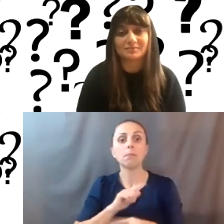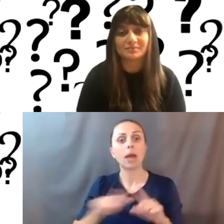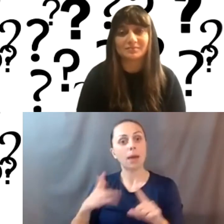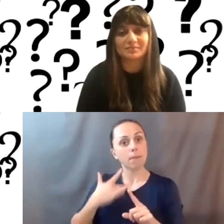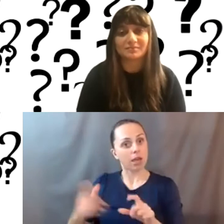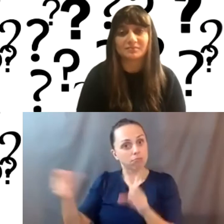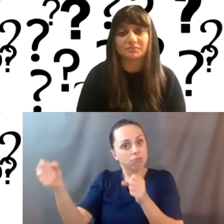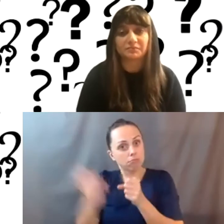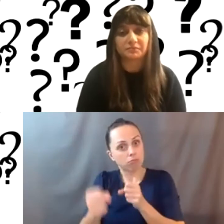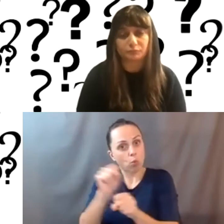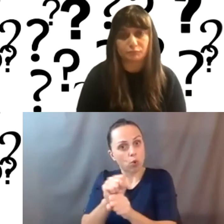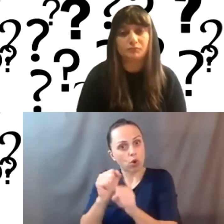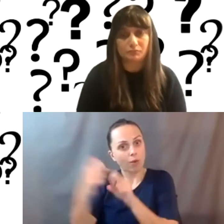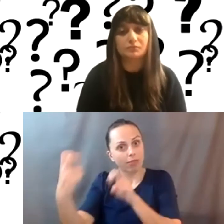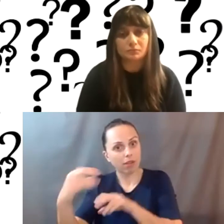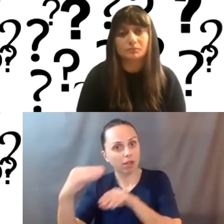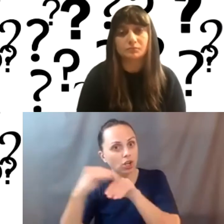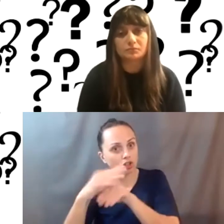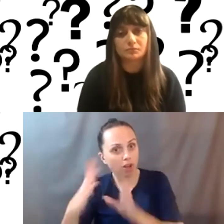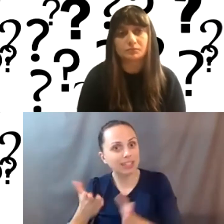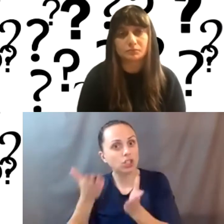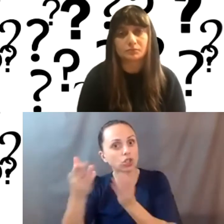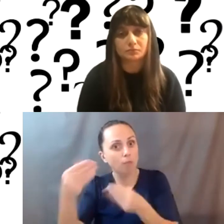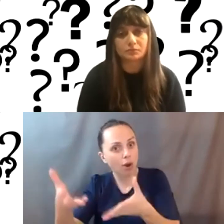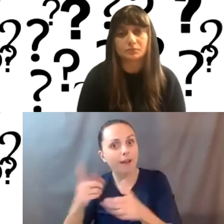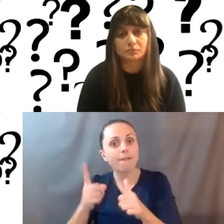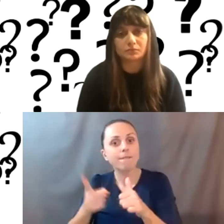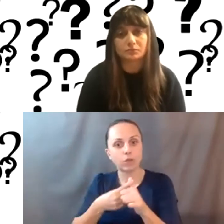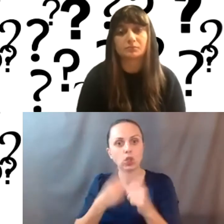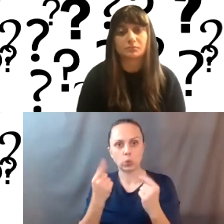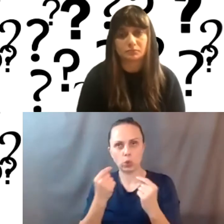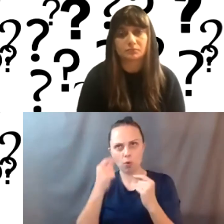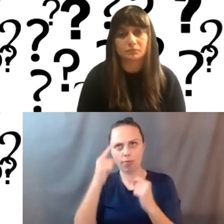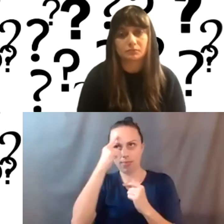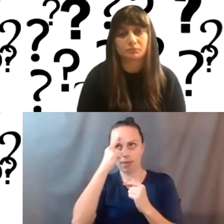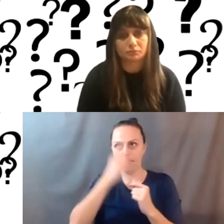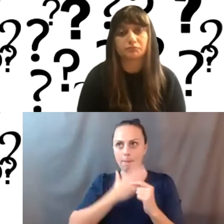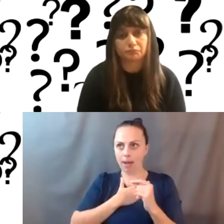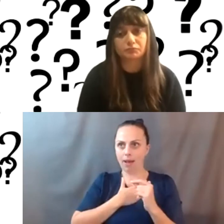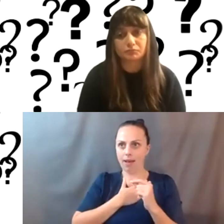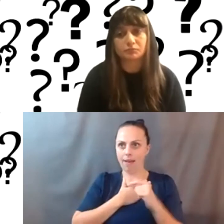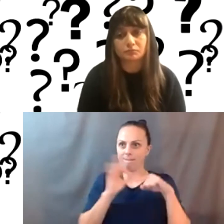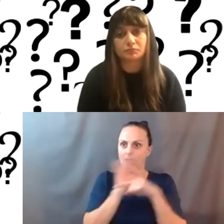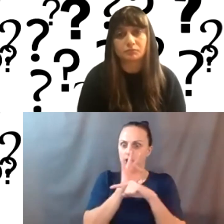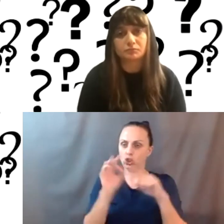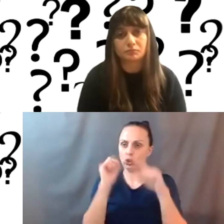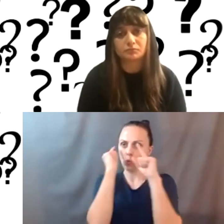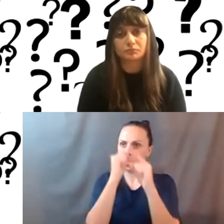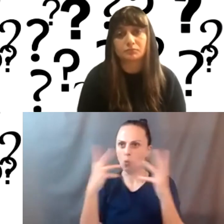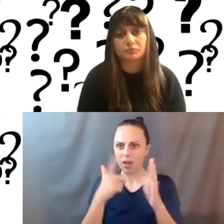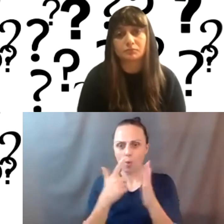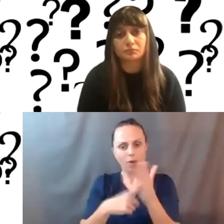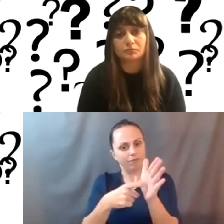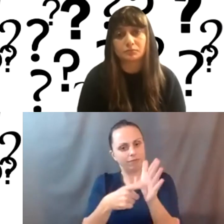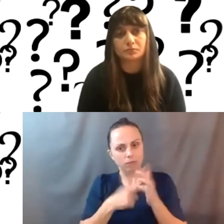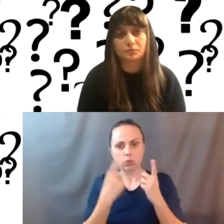and, um, service providers, what you first want to do is go, what is the functionality I need? Like, what are the things I'm going to need to do